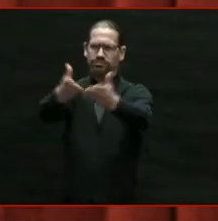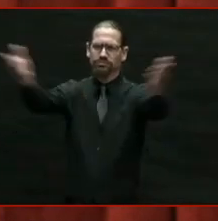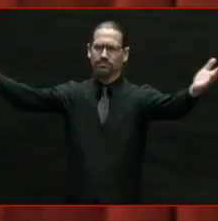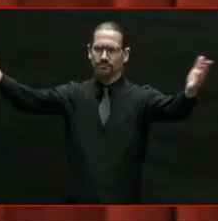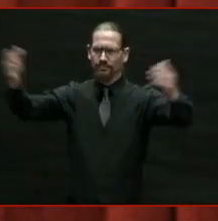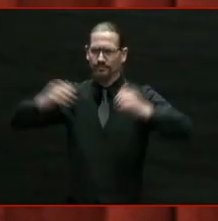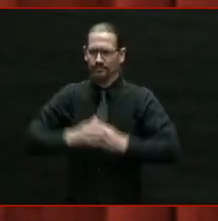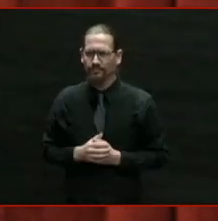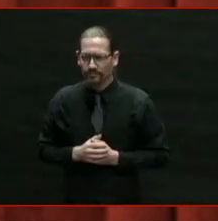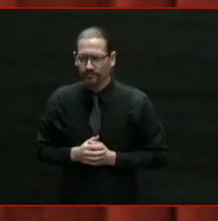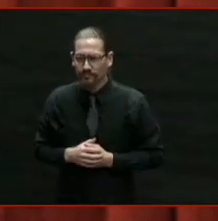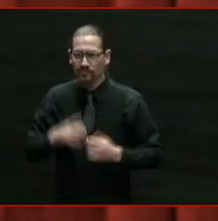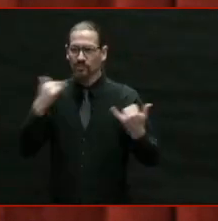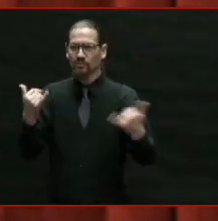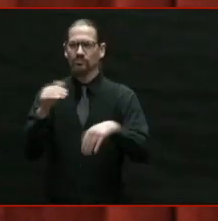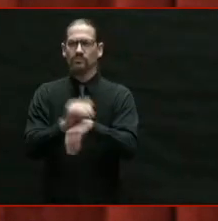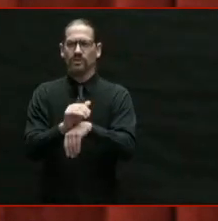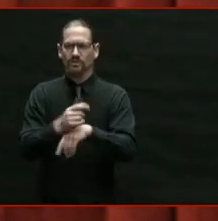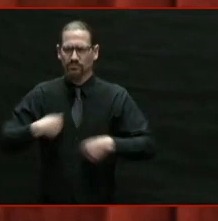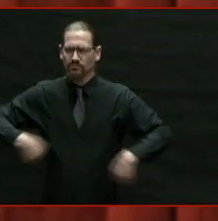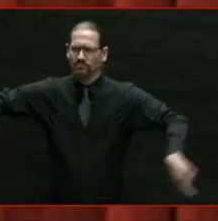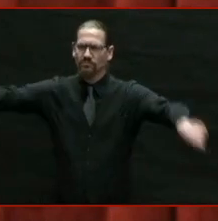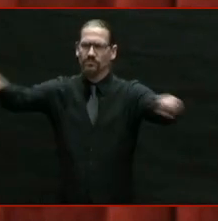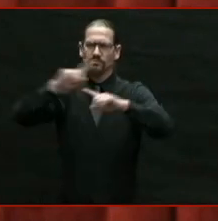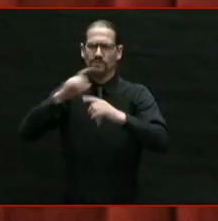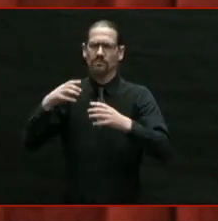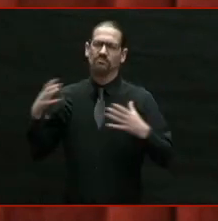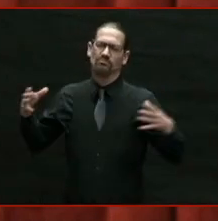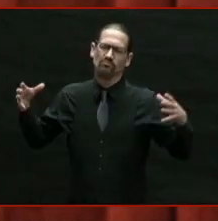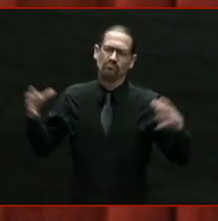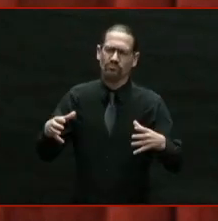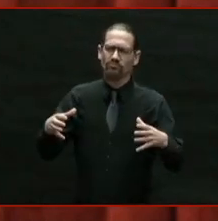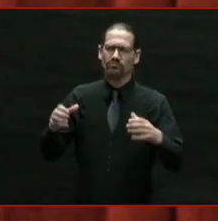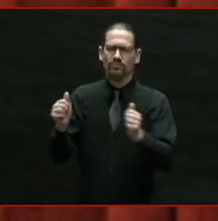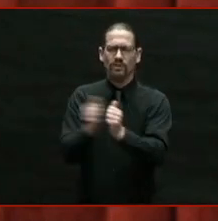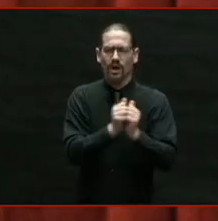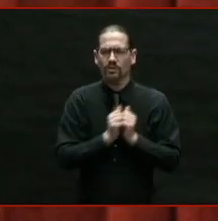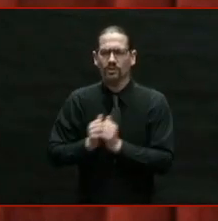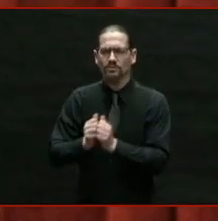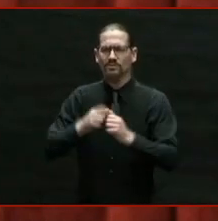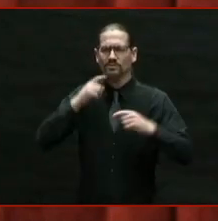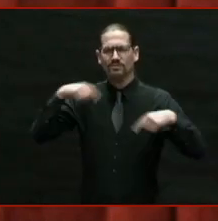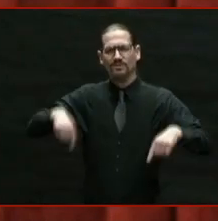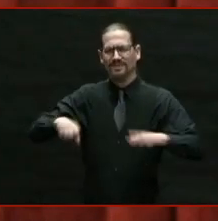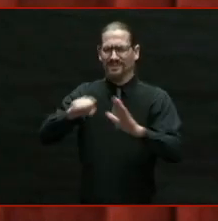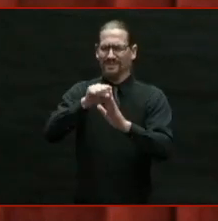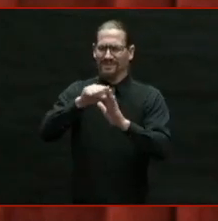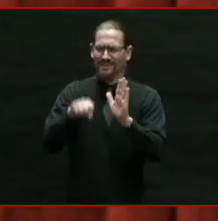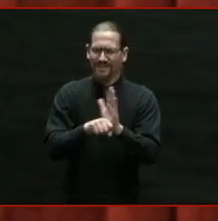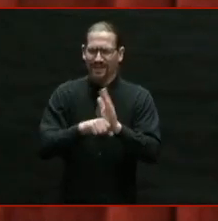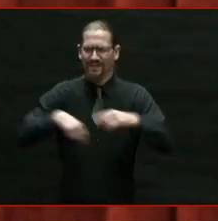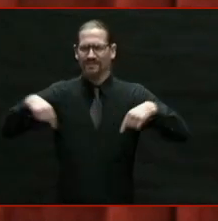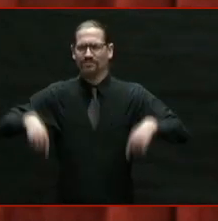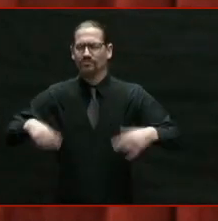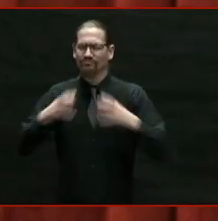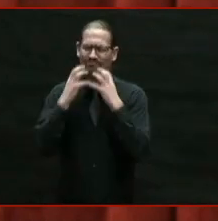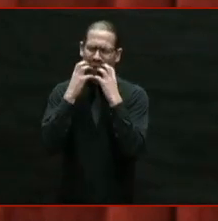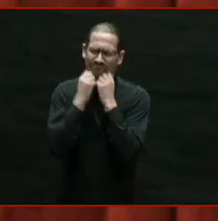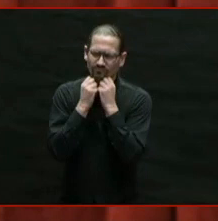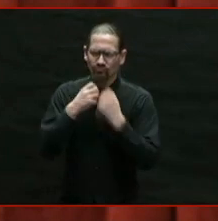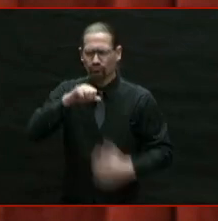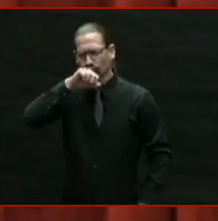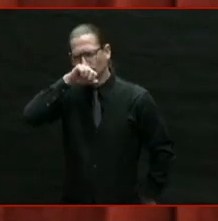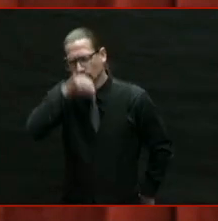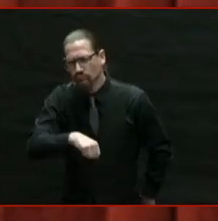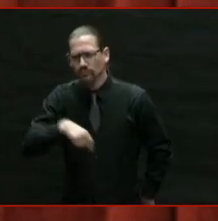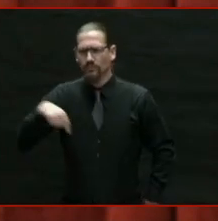united by the love that we share for our great state, and by the belief that our